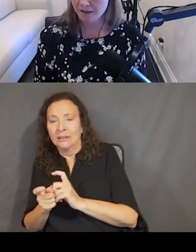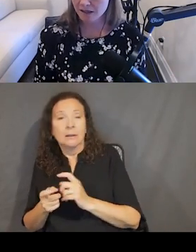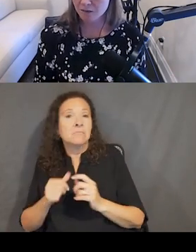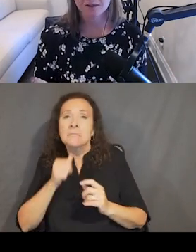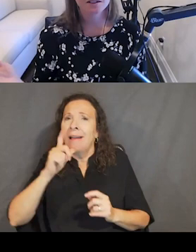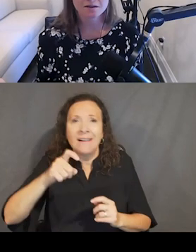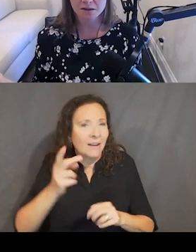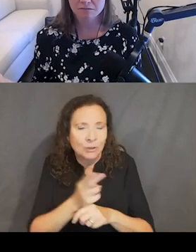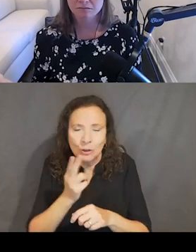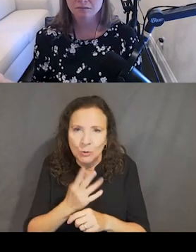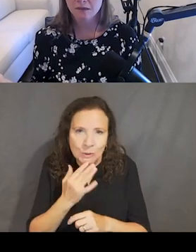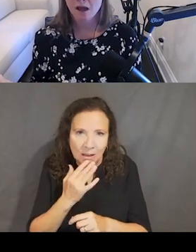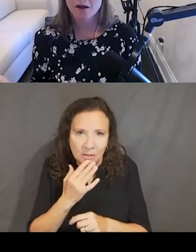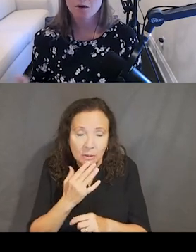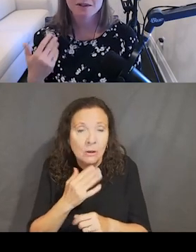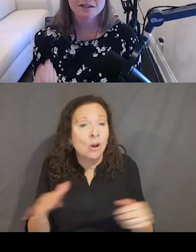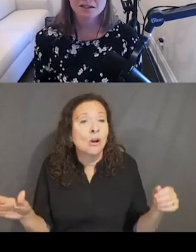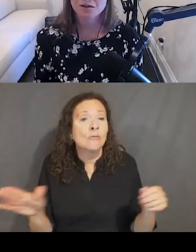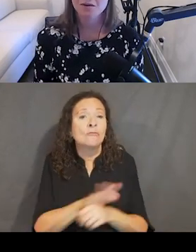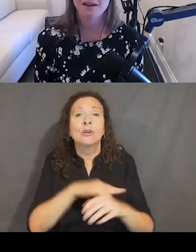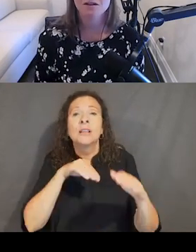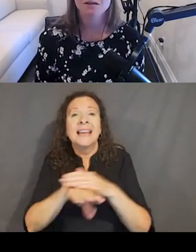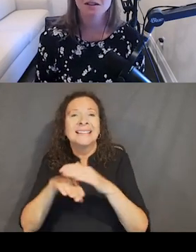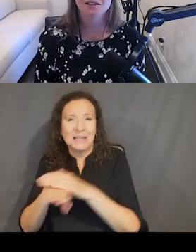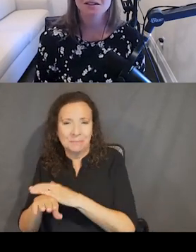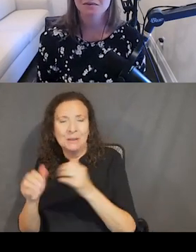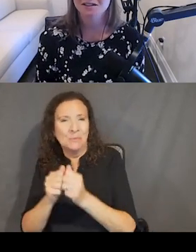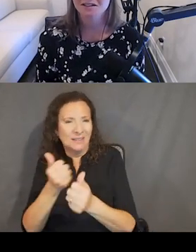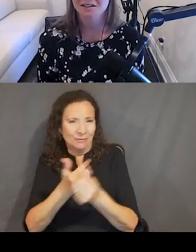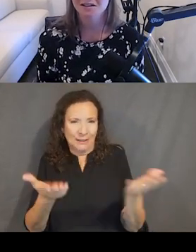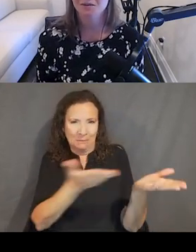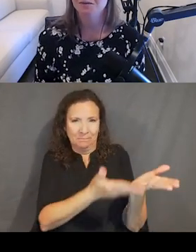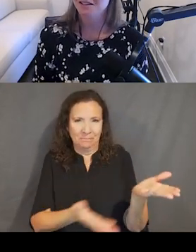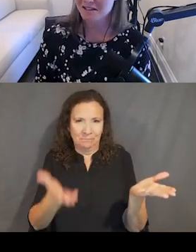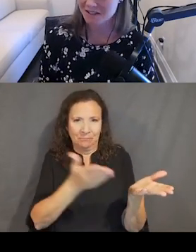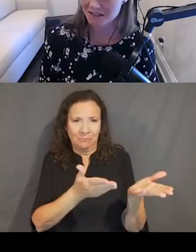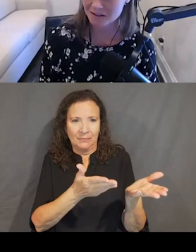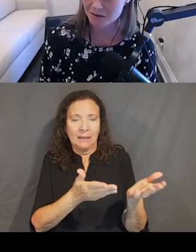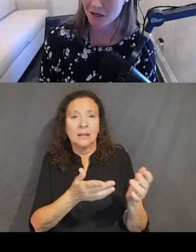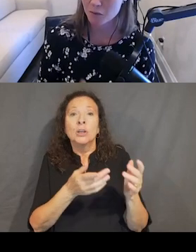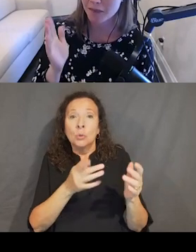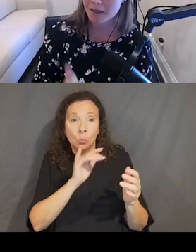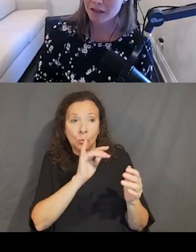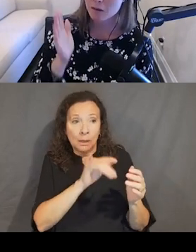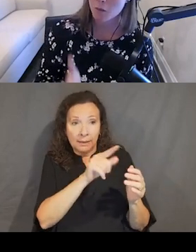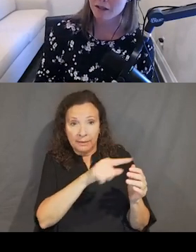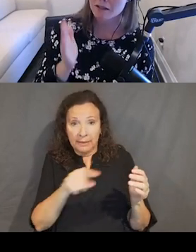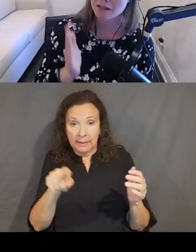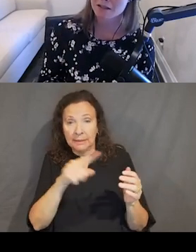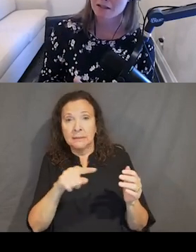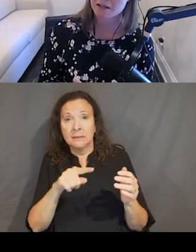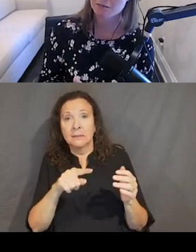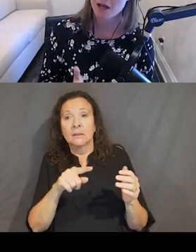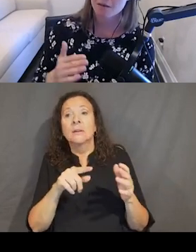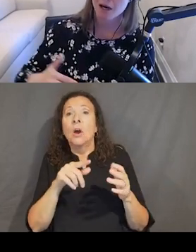And then we're fully accessible. I hope you can see, too, that these resulting experiences would be consistent within one